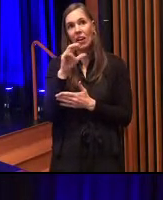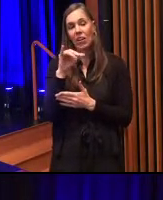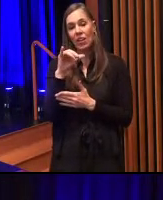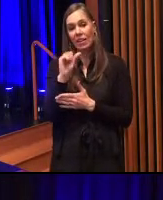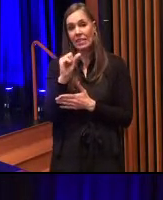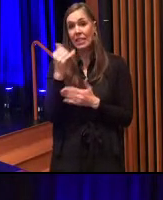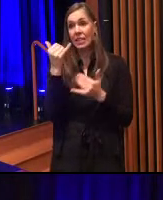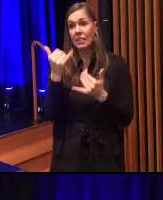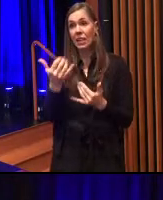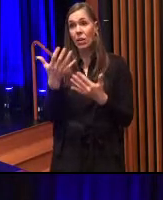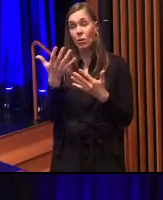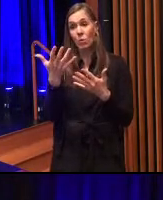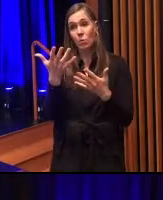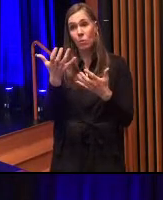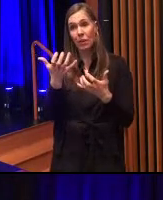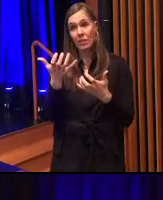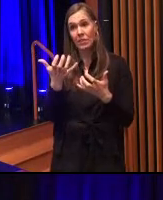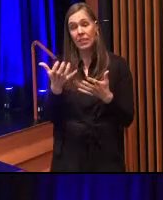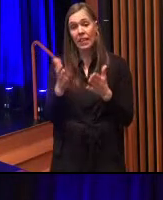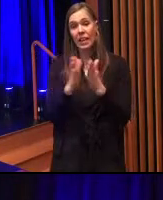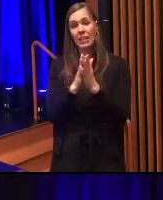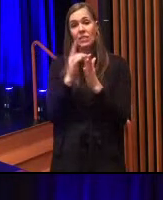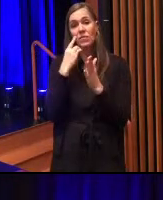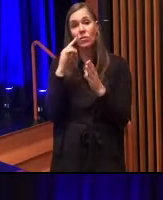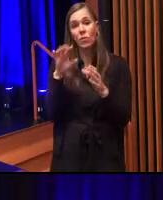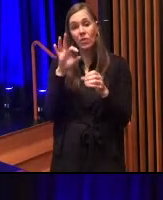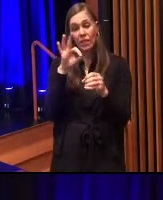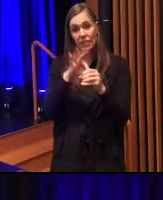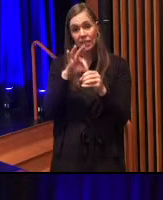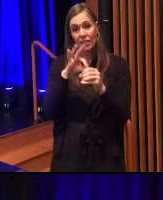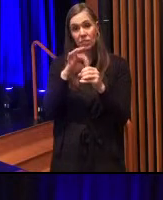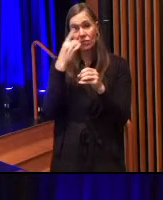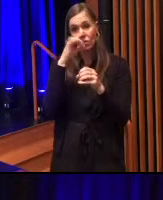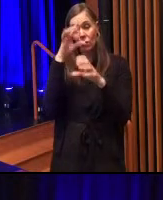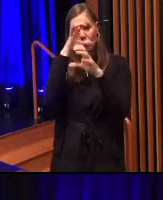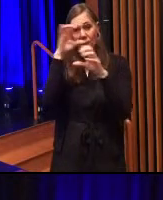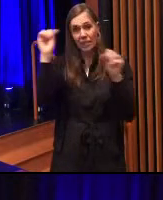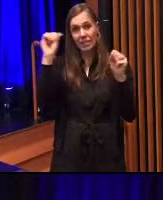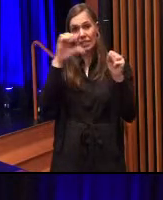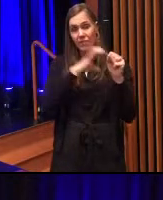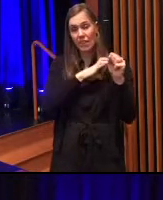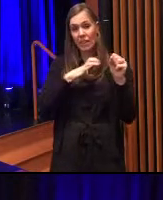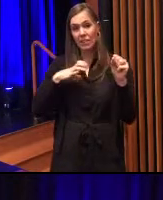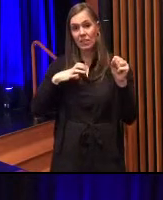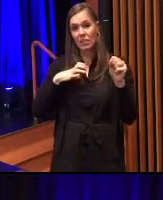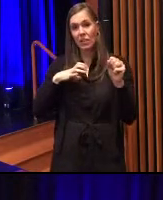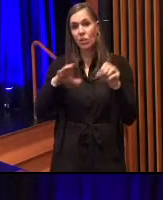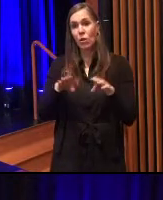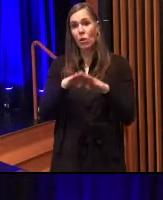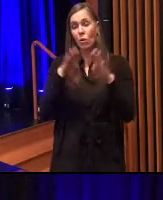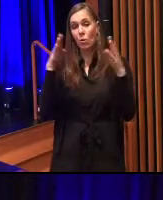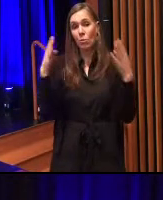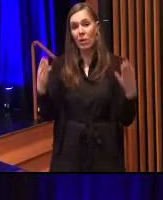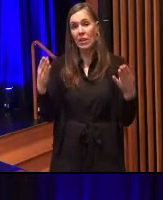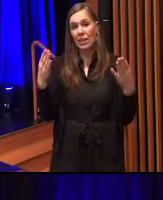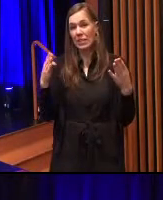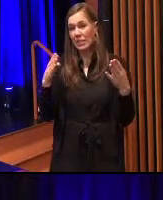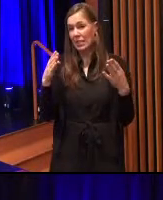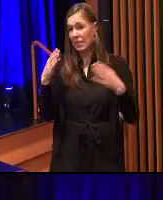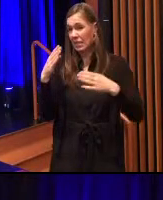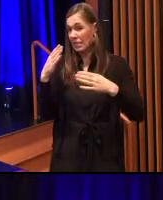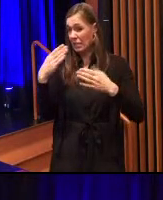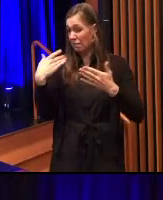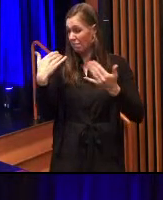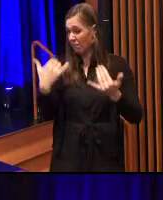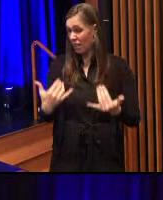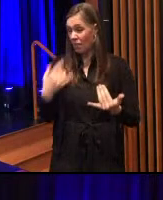Now I'd like to call for election of president of council opening the table for